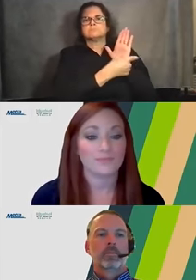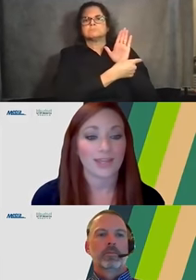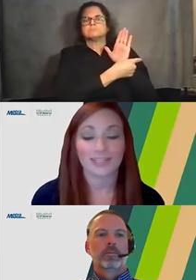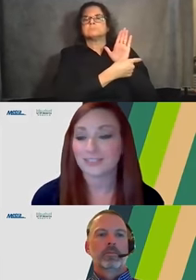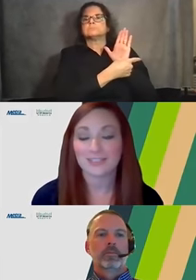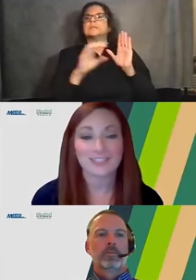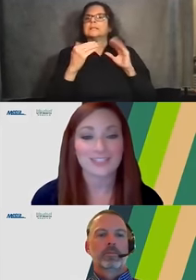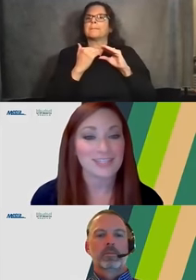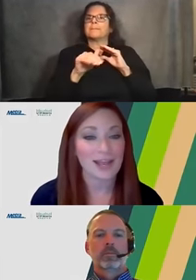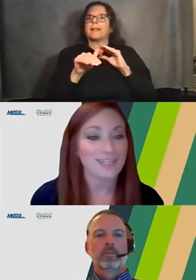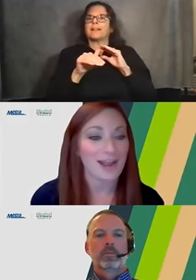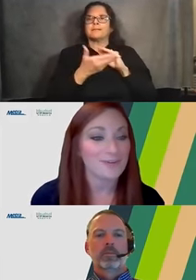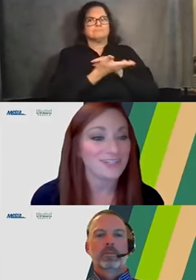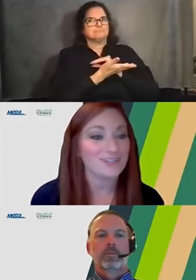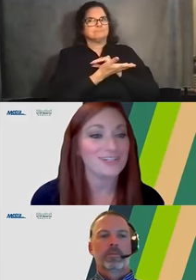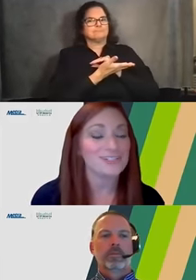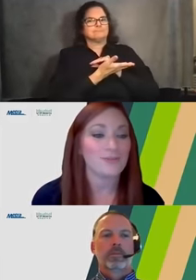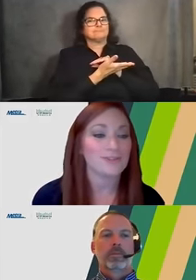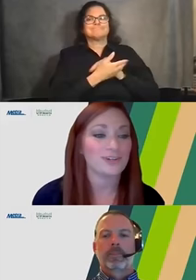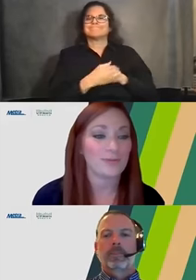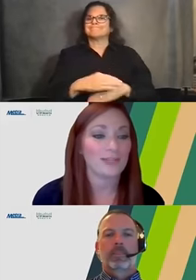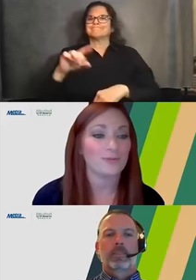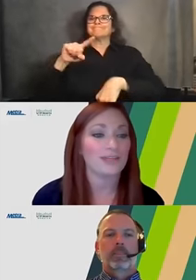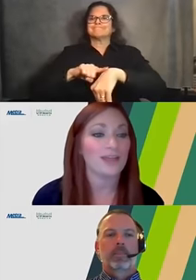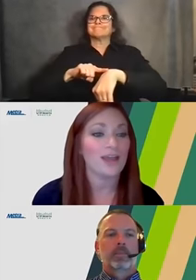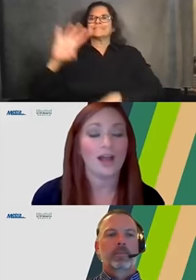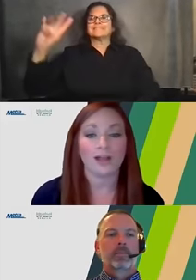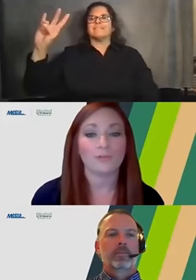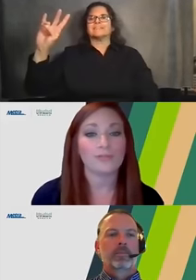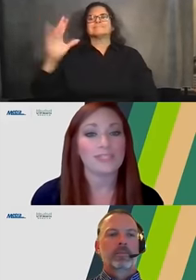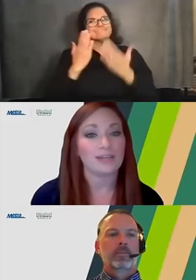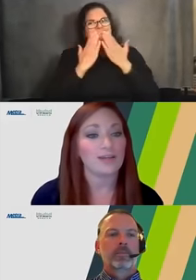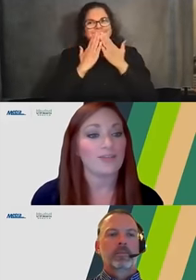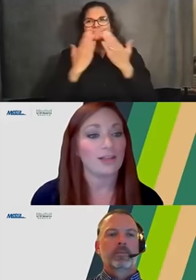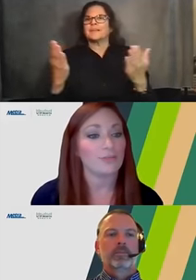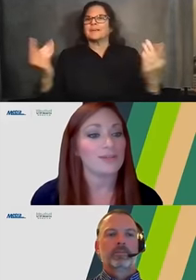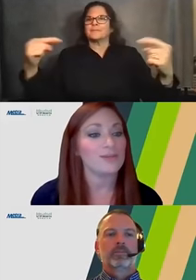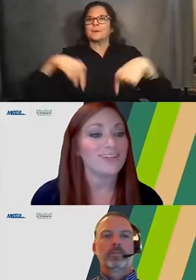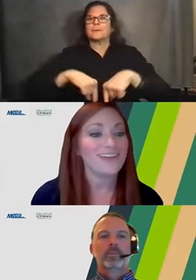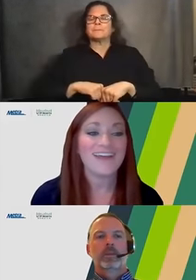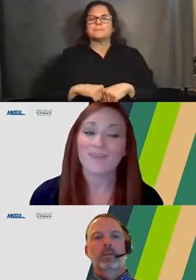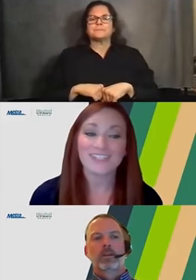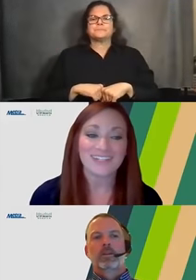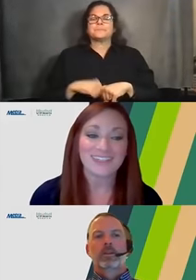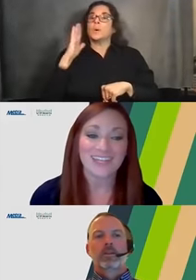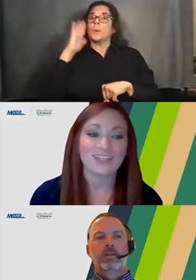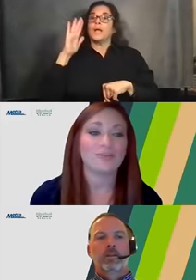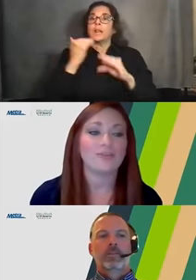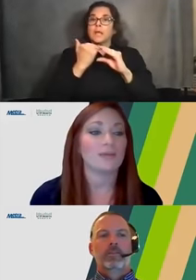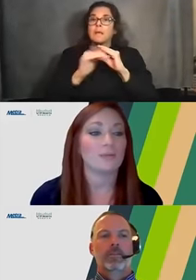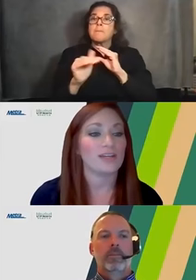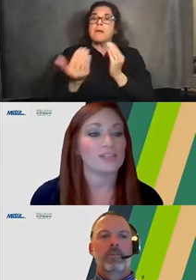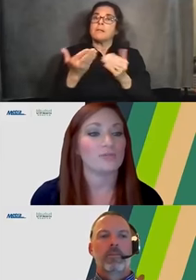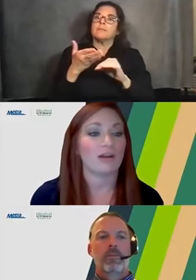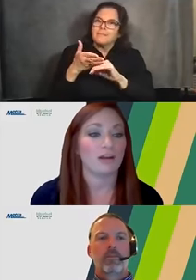I guess that's, that's the top of the hour. Thank you guys so much for coming. We, um, we'll be sending a follow-up email once again to thank